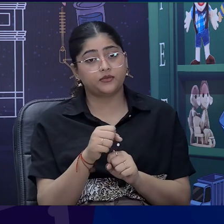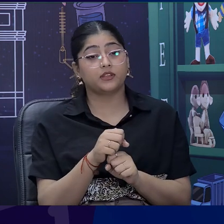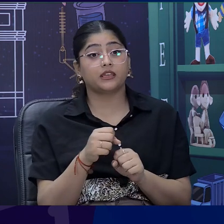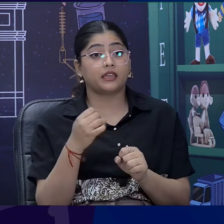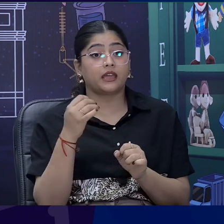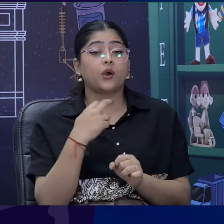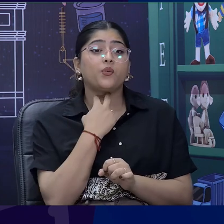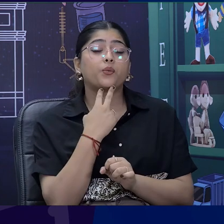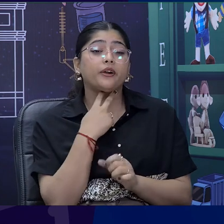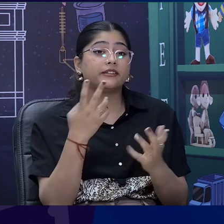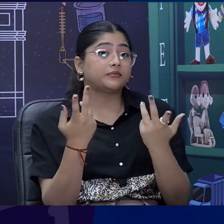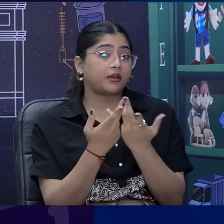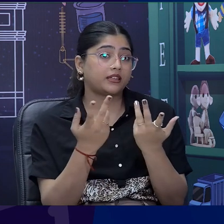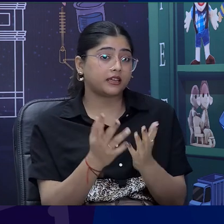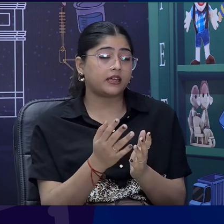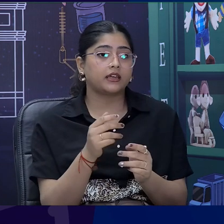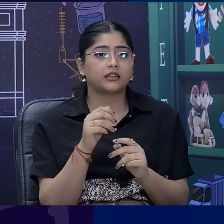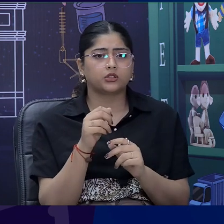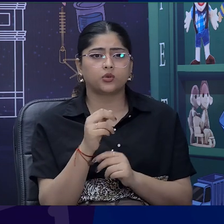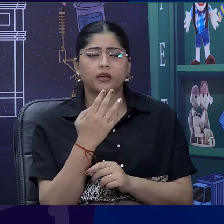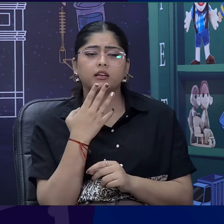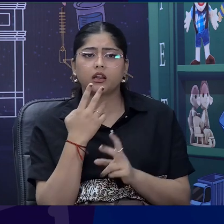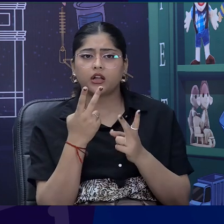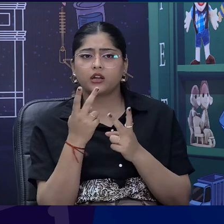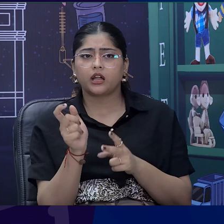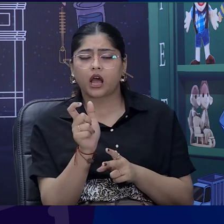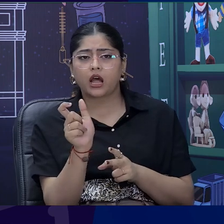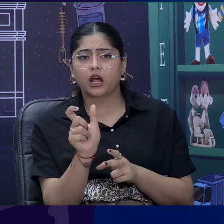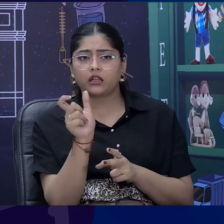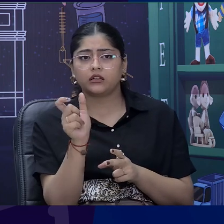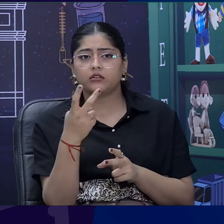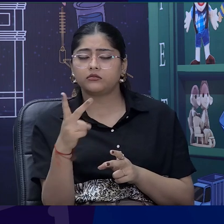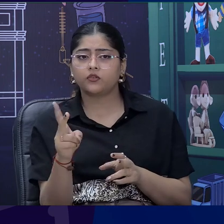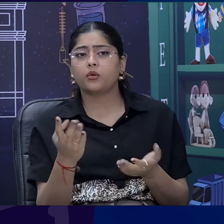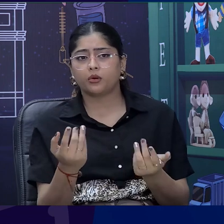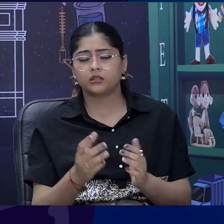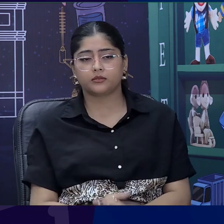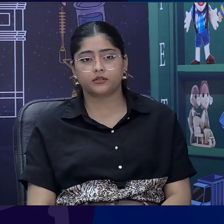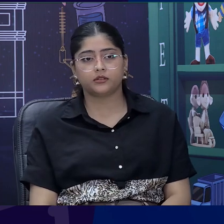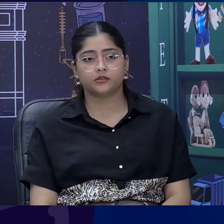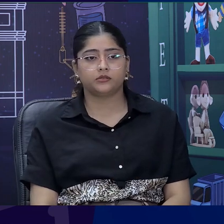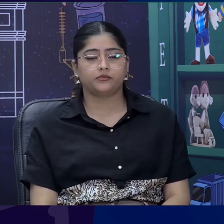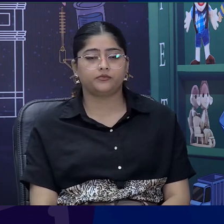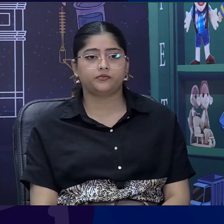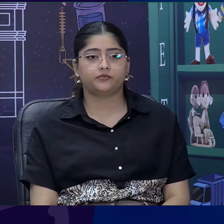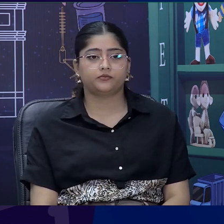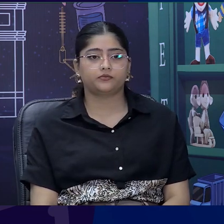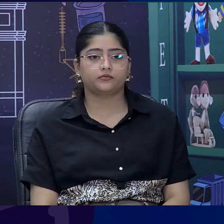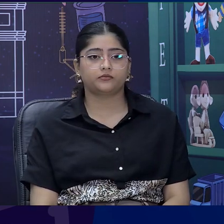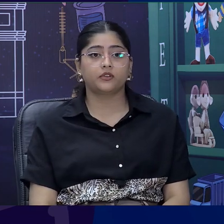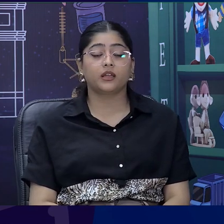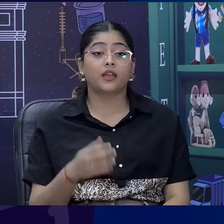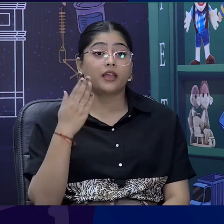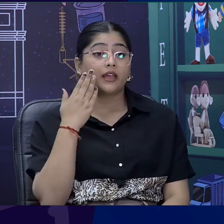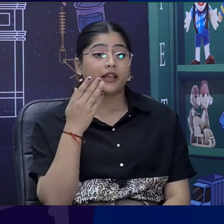So, I can write them with different colors also but I have written them in similar colors. Why? Because cherry is red.